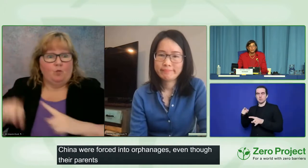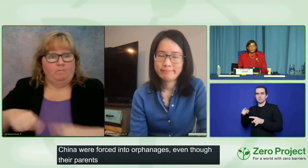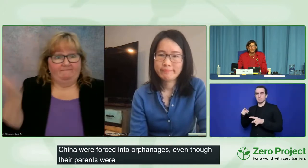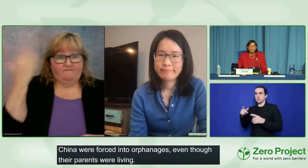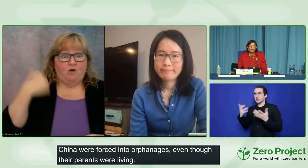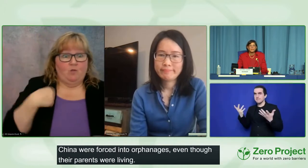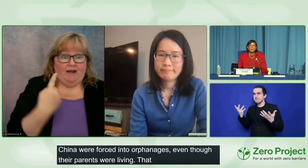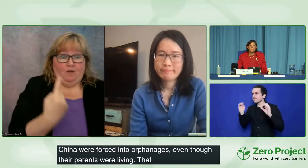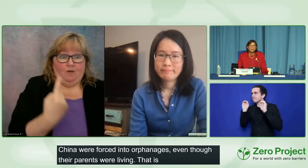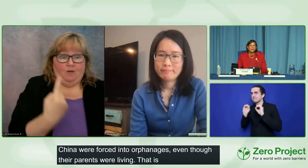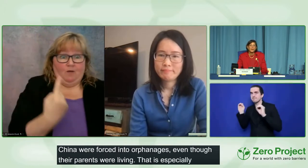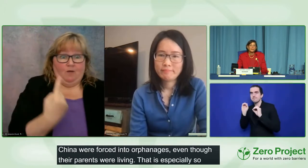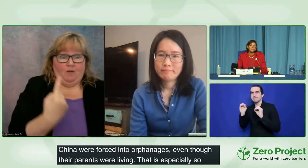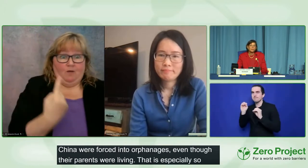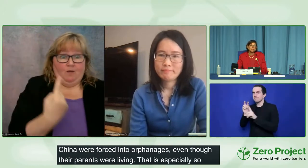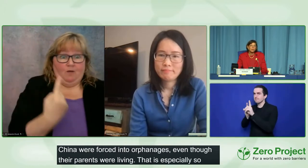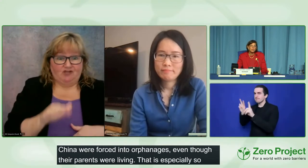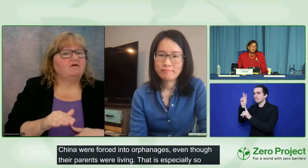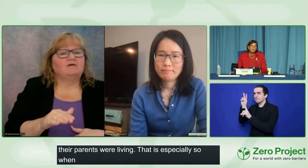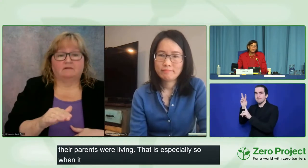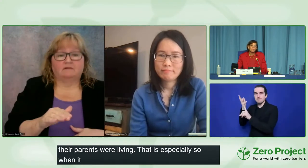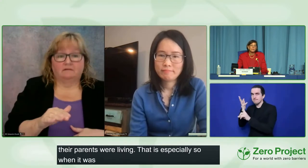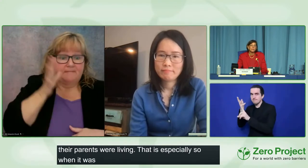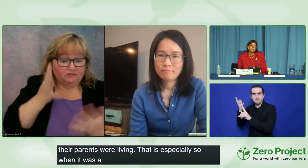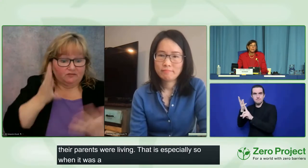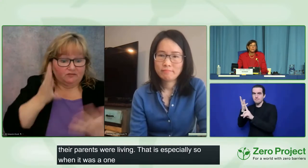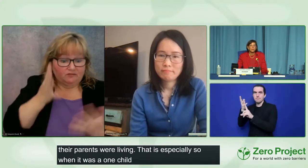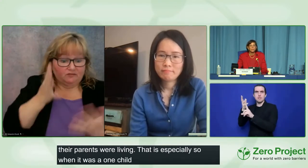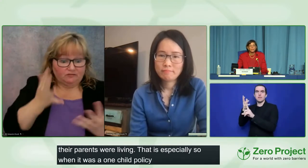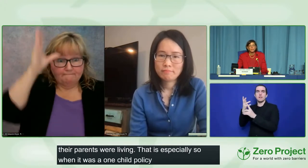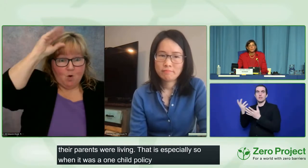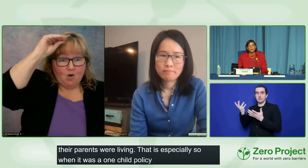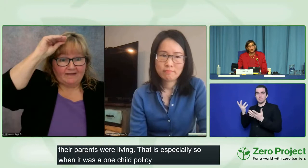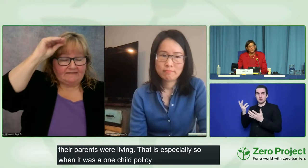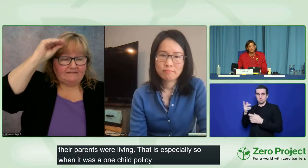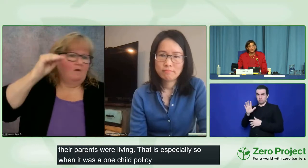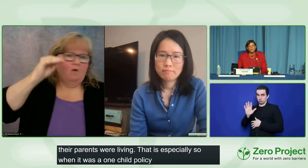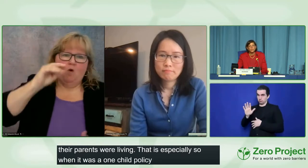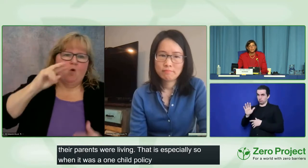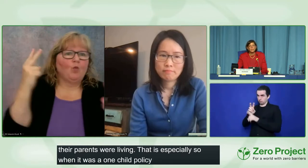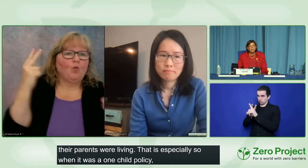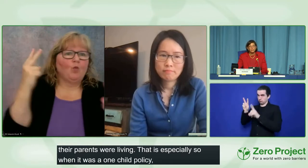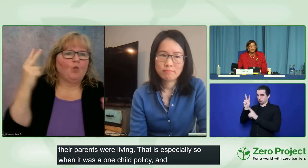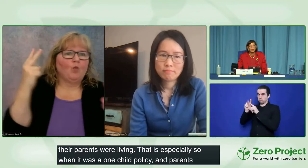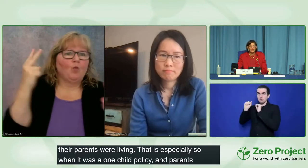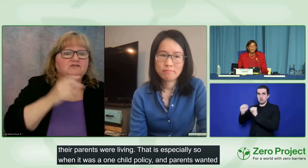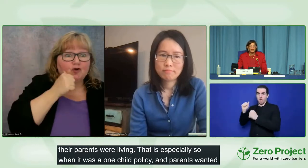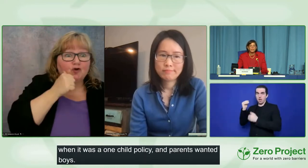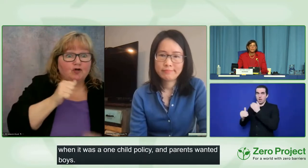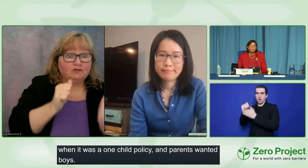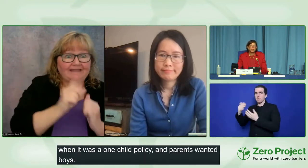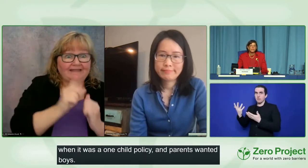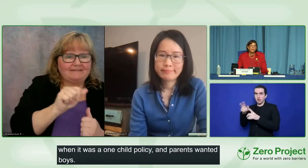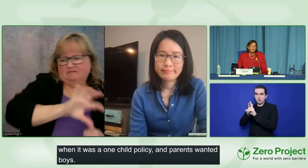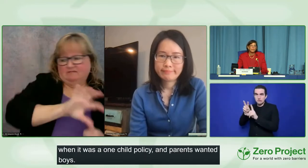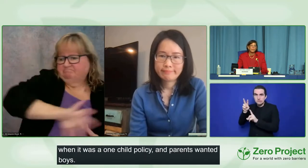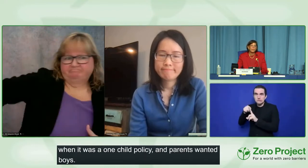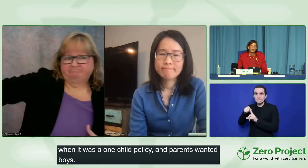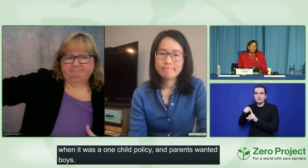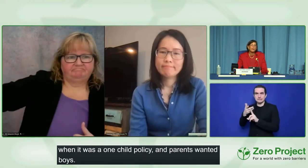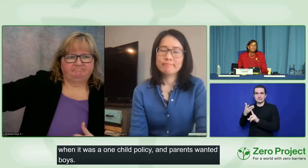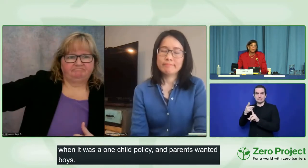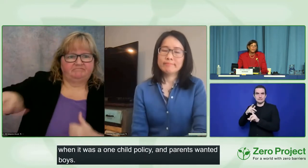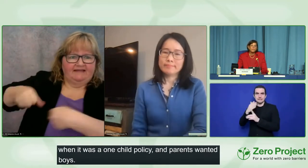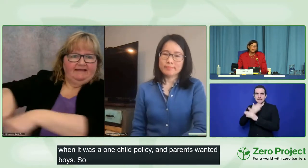parents wanted boys. And so girls with disabilities were put into orphanages even though their parents were living.